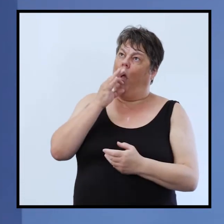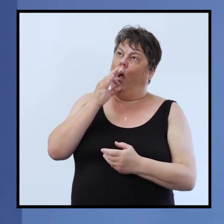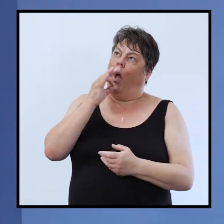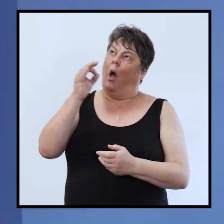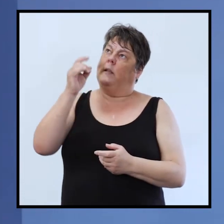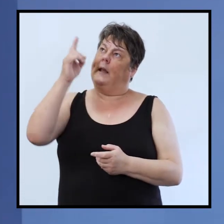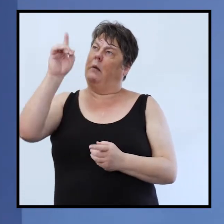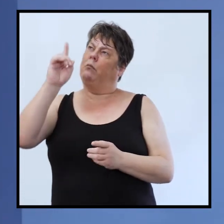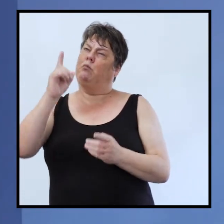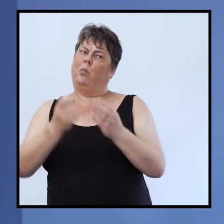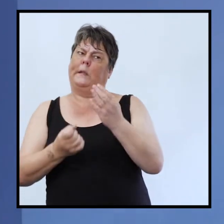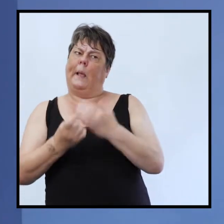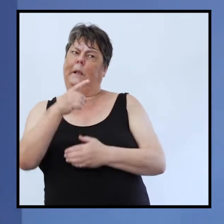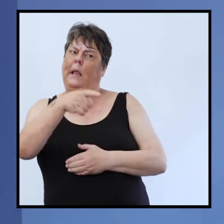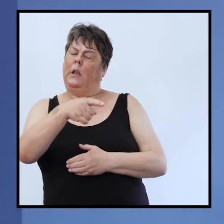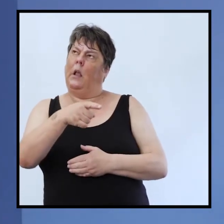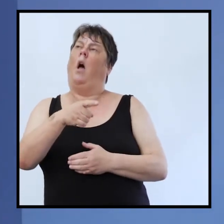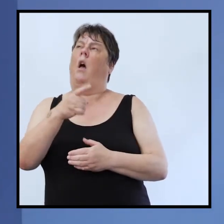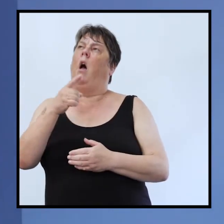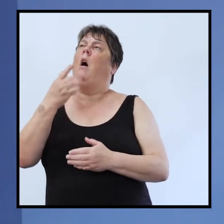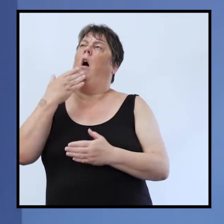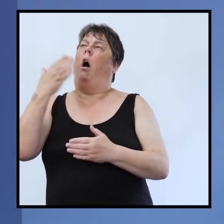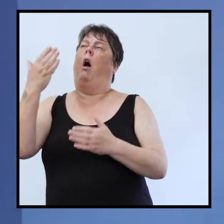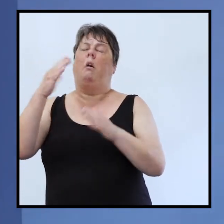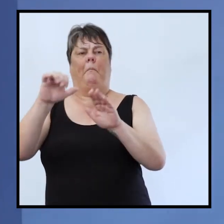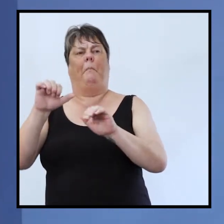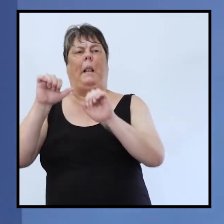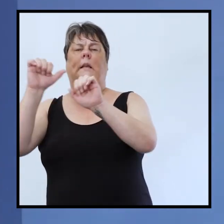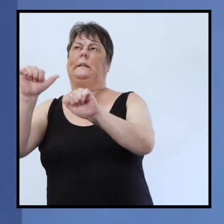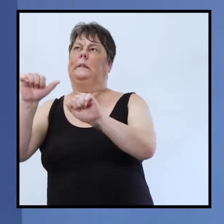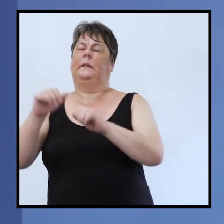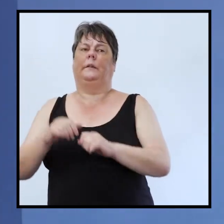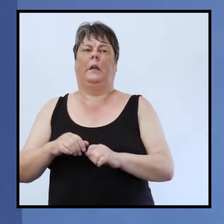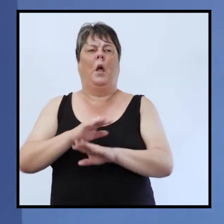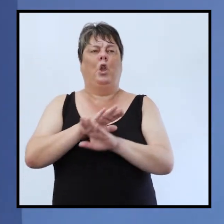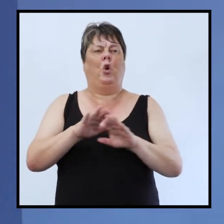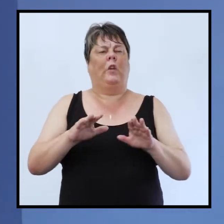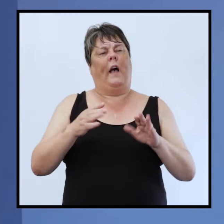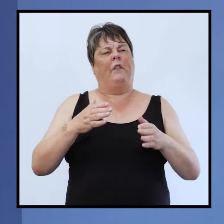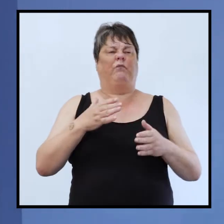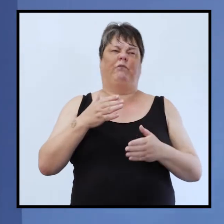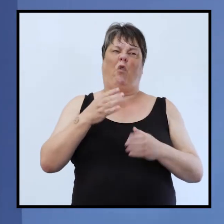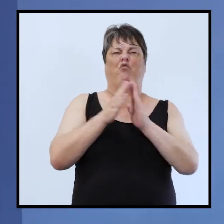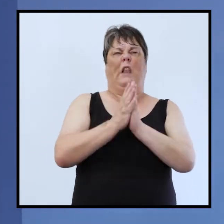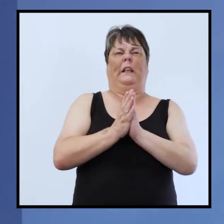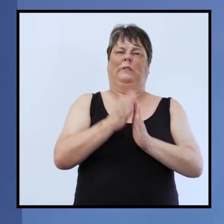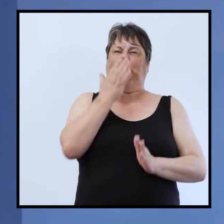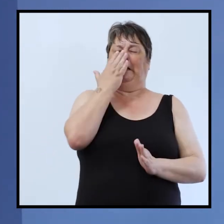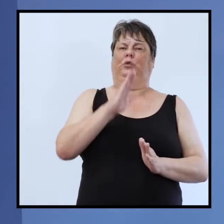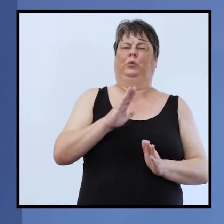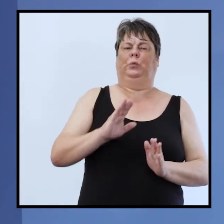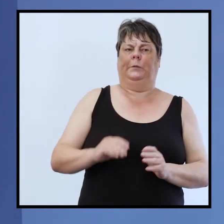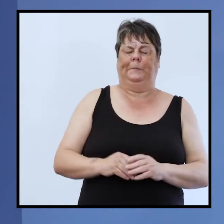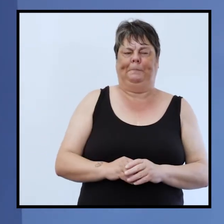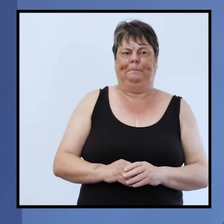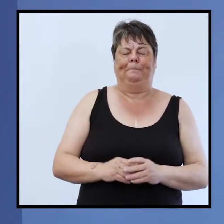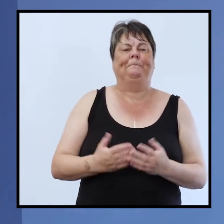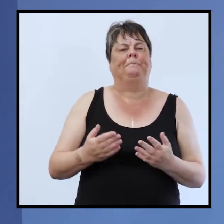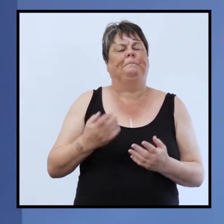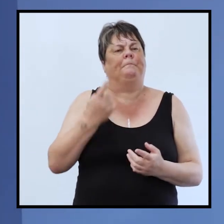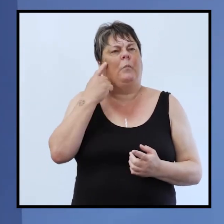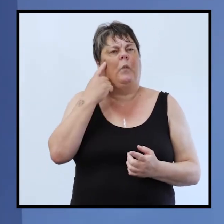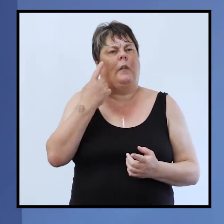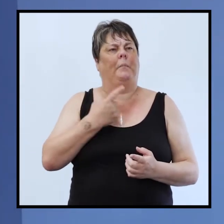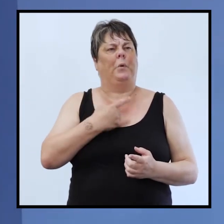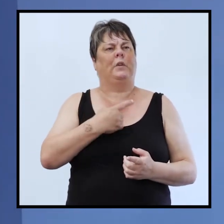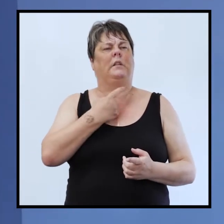and bless him and watch out for that religious spirit but on a more personal level this